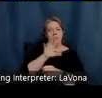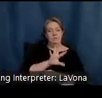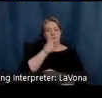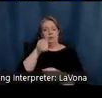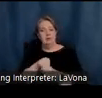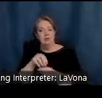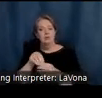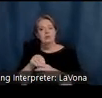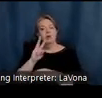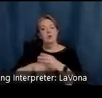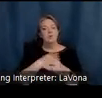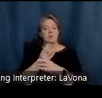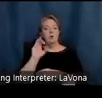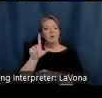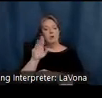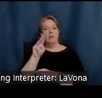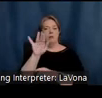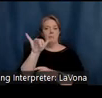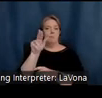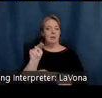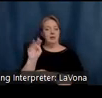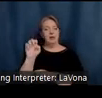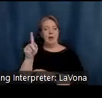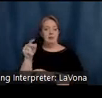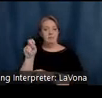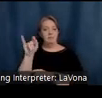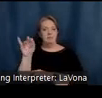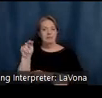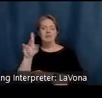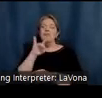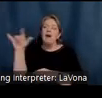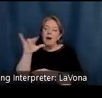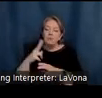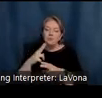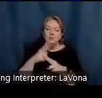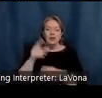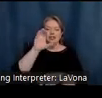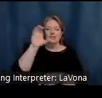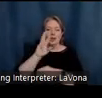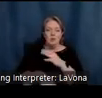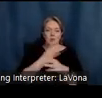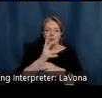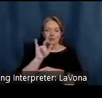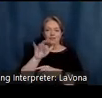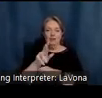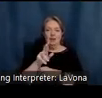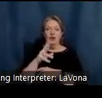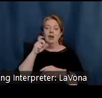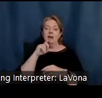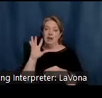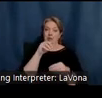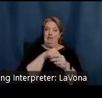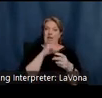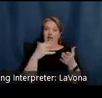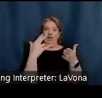World's Fair, where his work was exhibited with the Impressionists of America section. This took